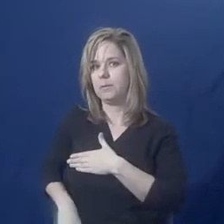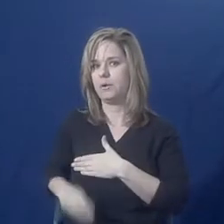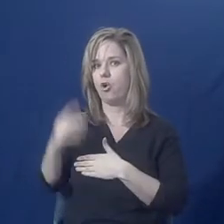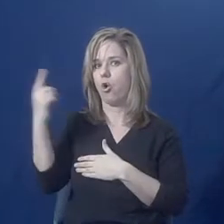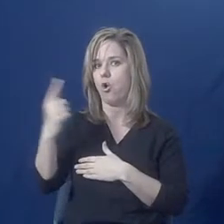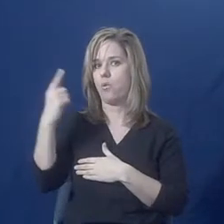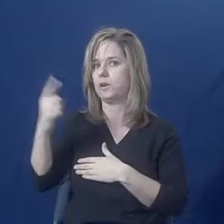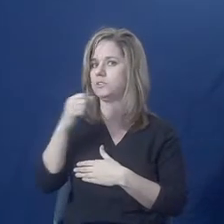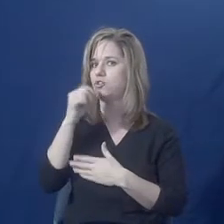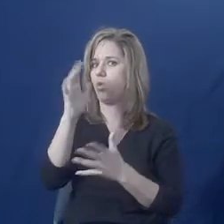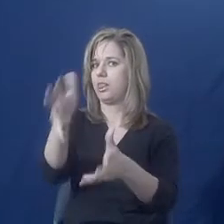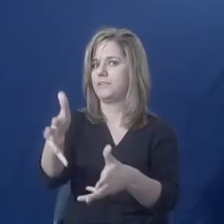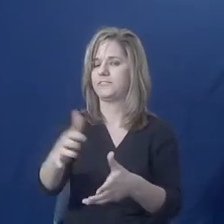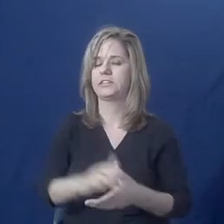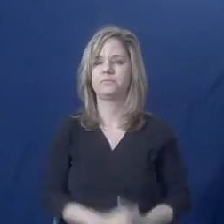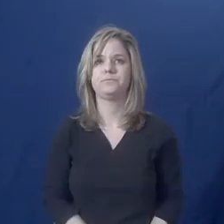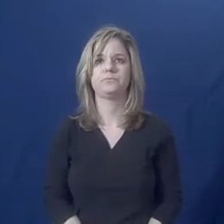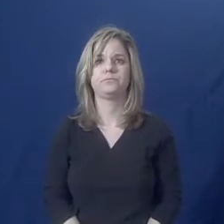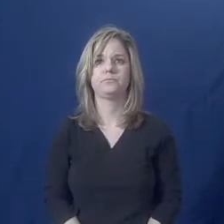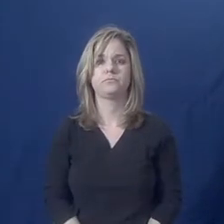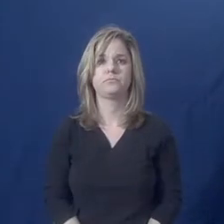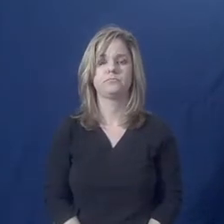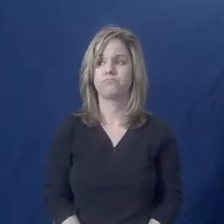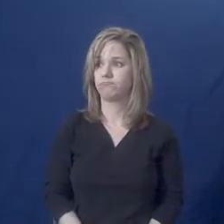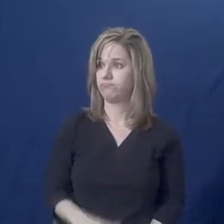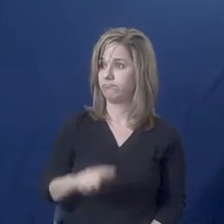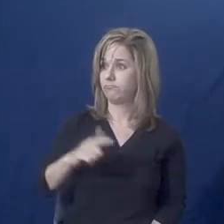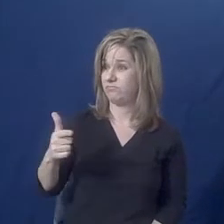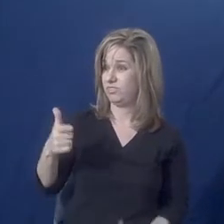Erica, do you want to finish up talking about concluding a safety plan?